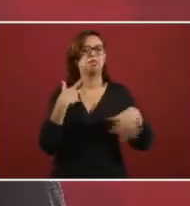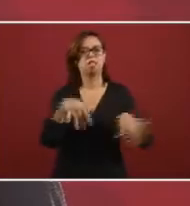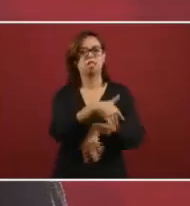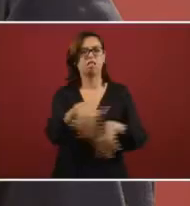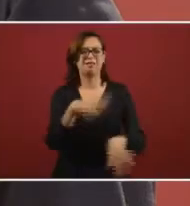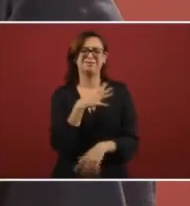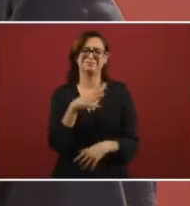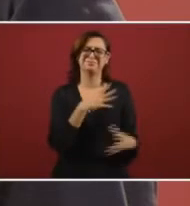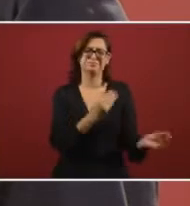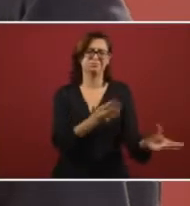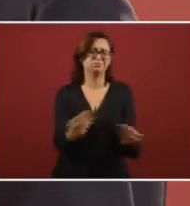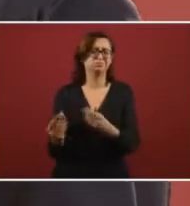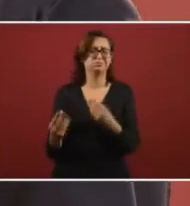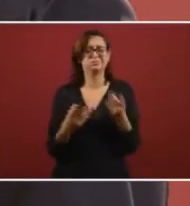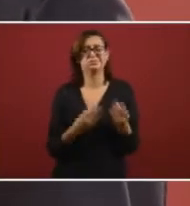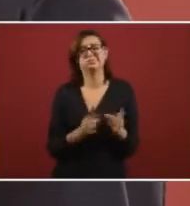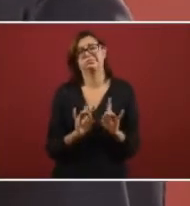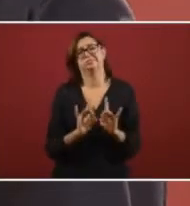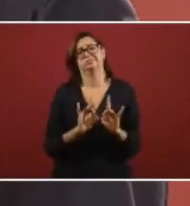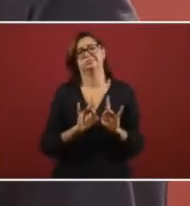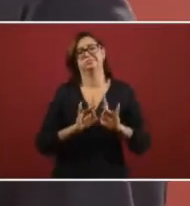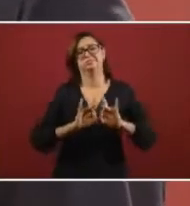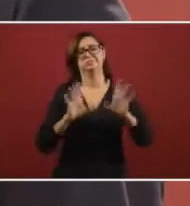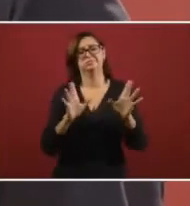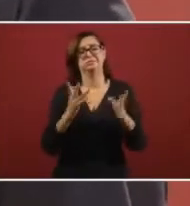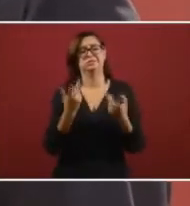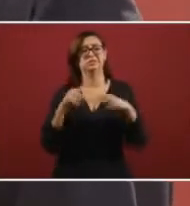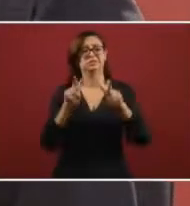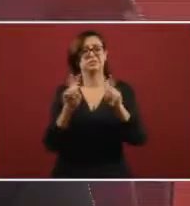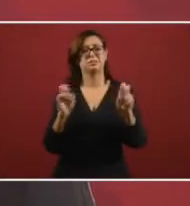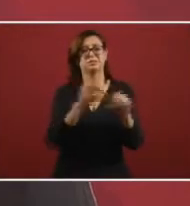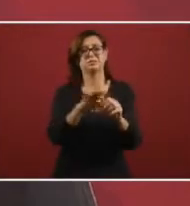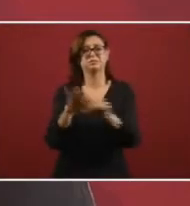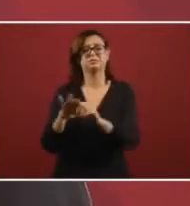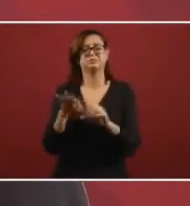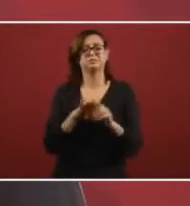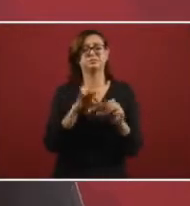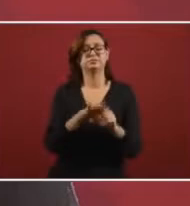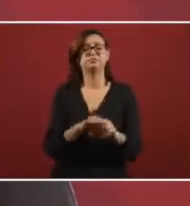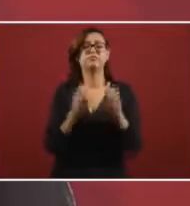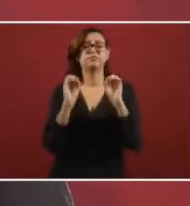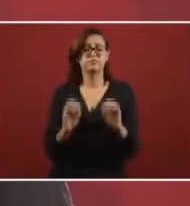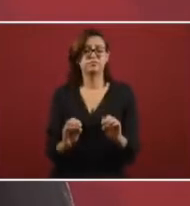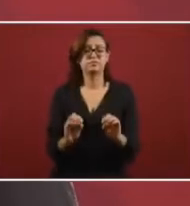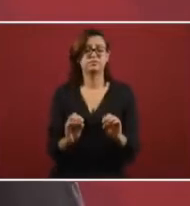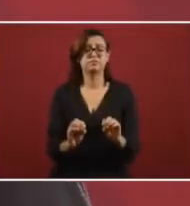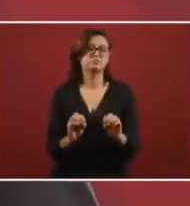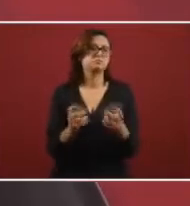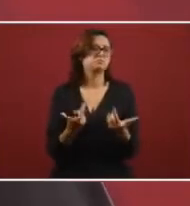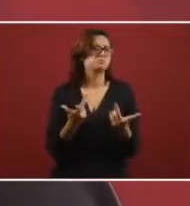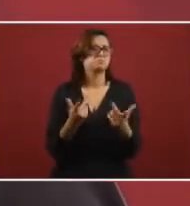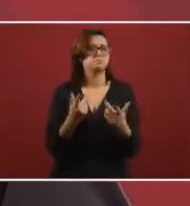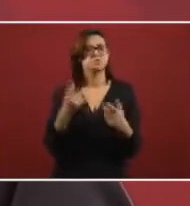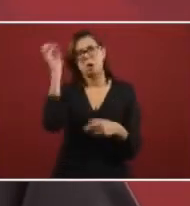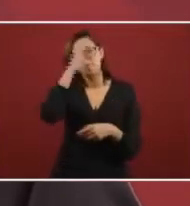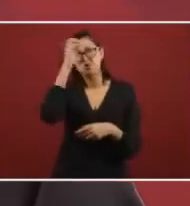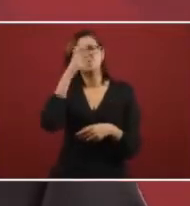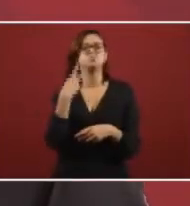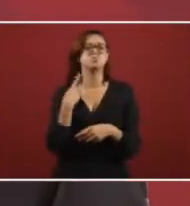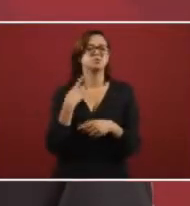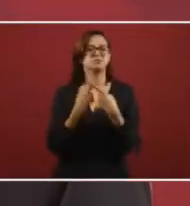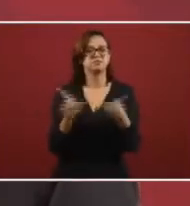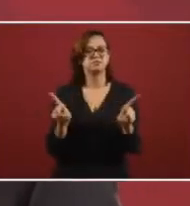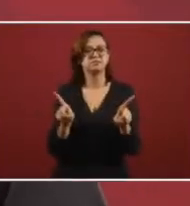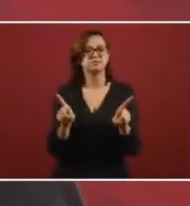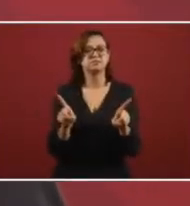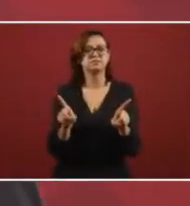in those cases. But due to electoral questions, or due to political